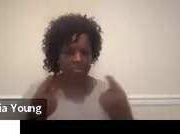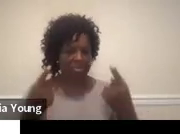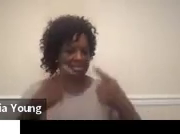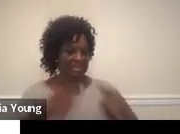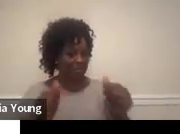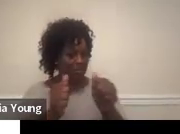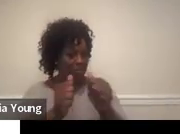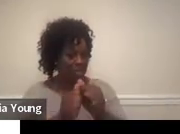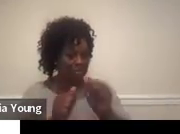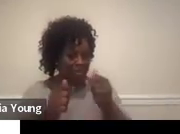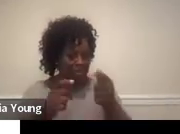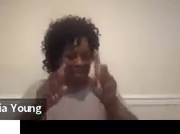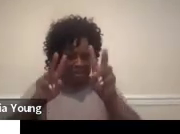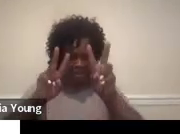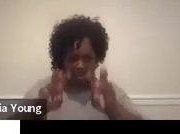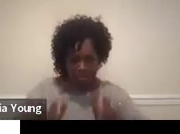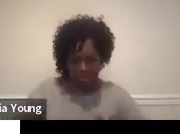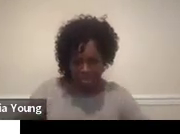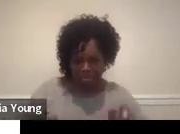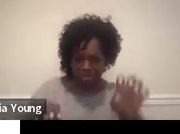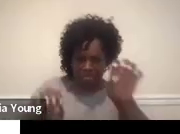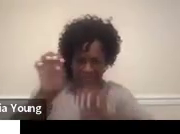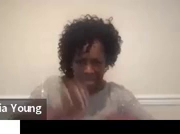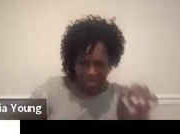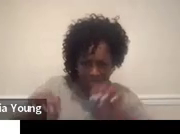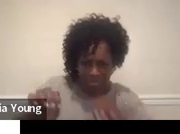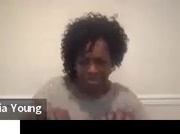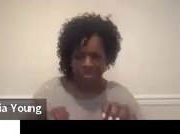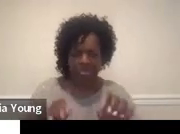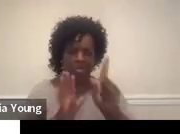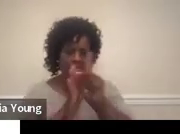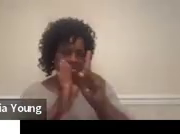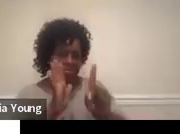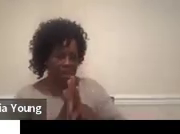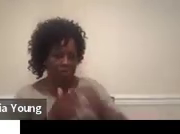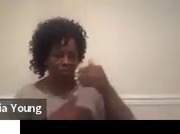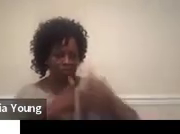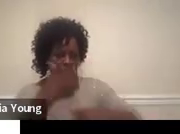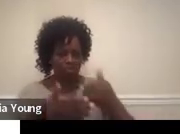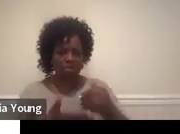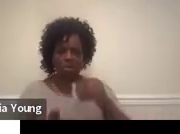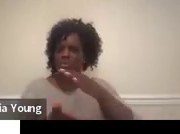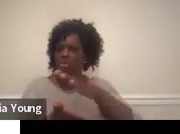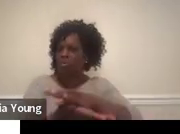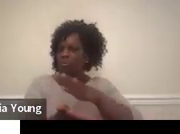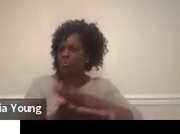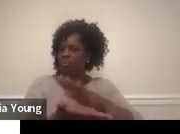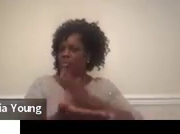evaluation, planning, policies, and procedures. What's the school climate?